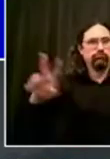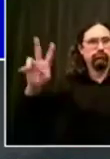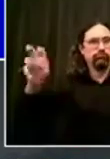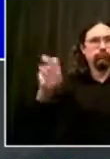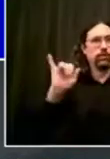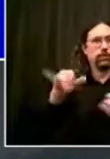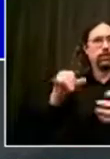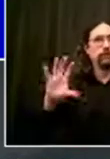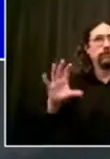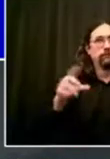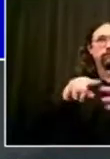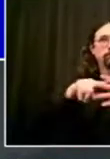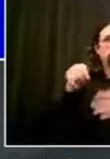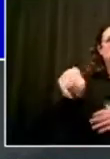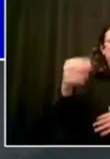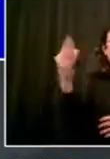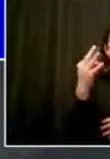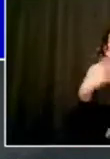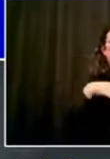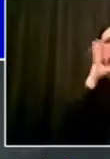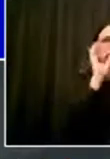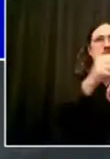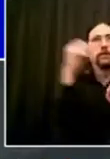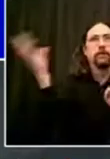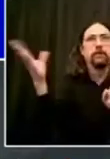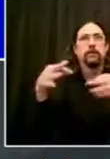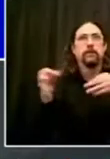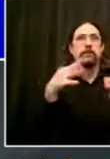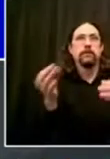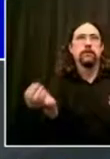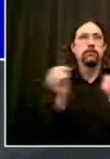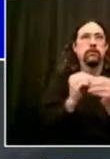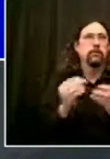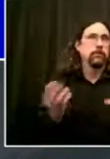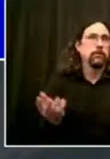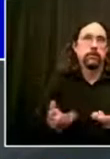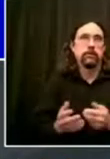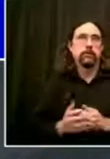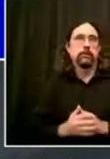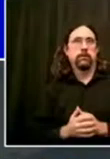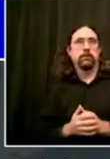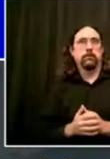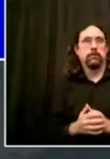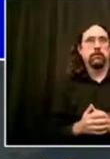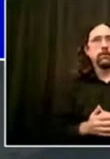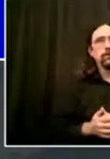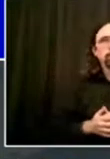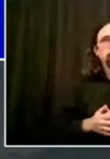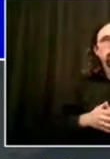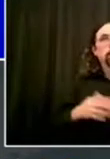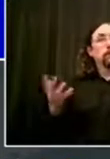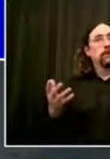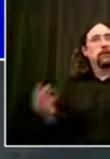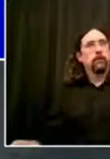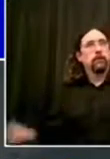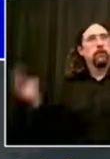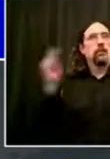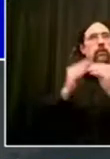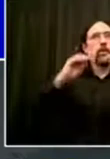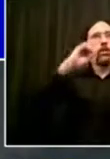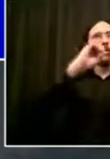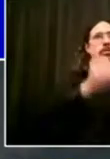Community members, community leaders, community organizations out in the streets making their presence felt, reaching young people in new ways.